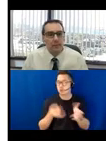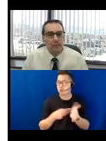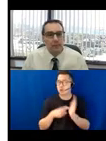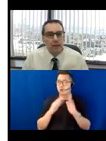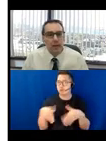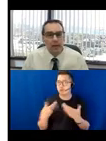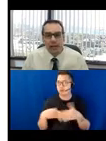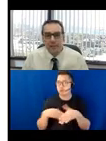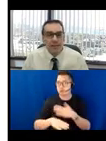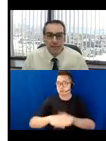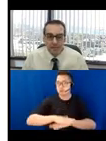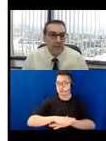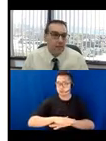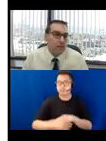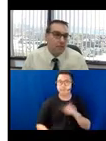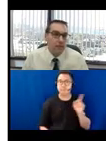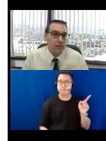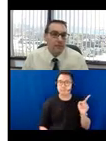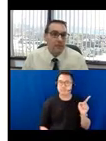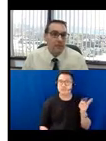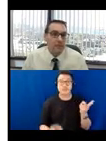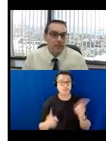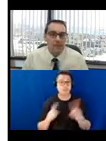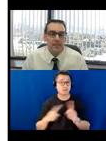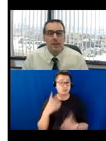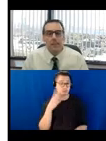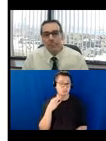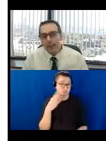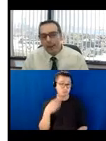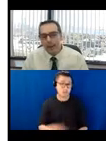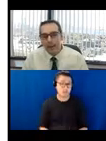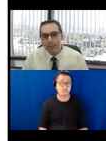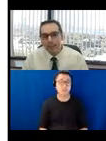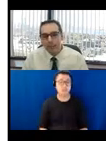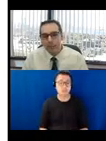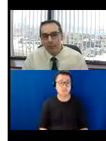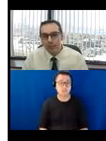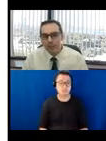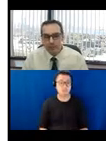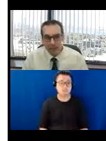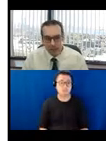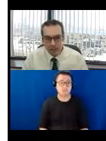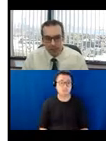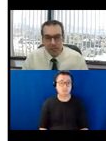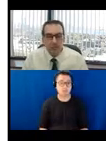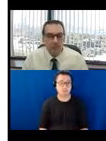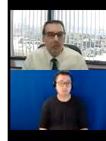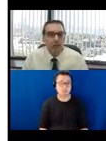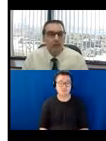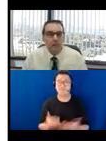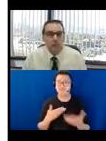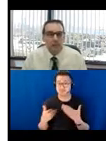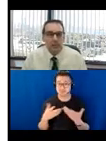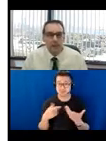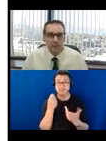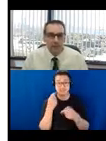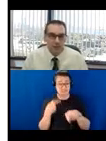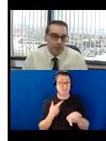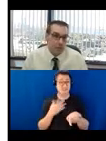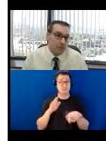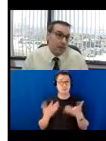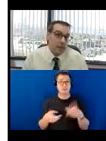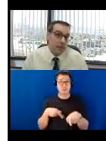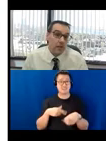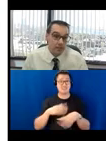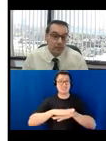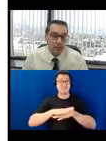as it is a different experience. It is, you know, even though there are tables very close to it, it is